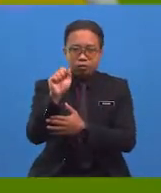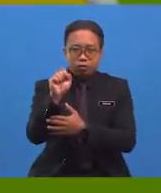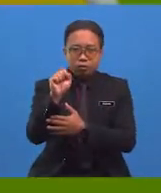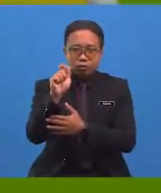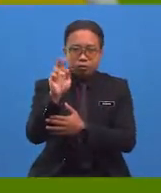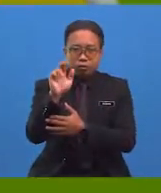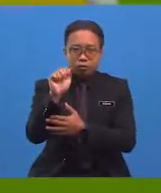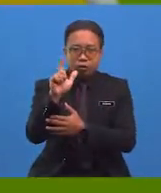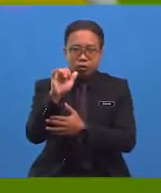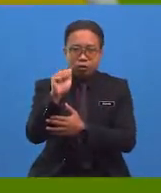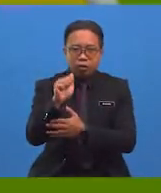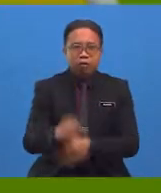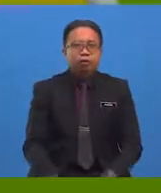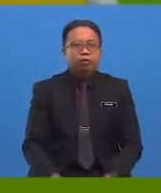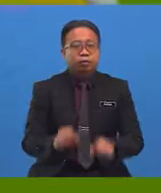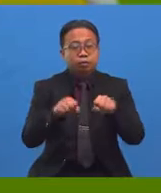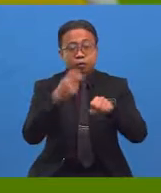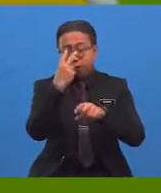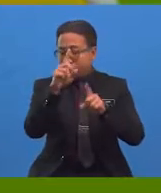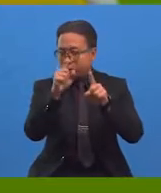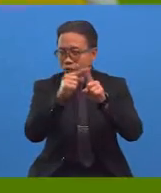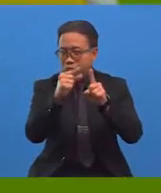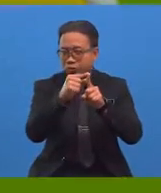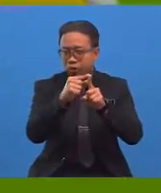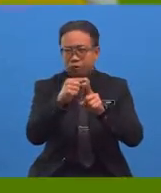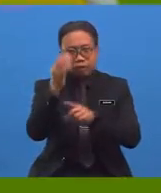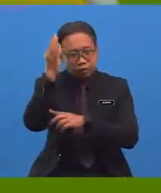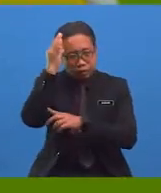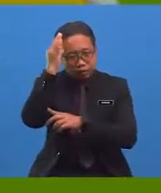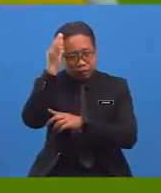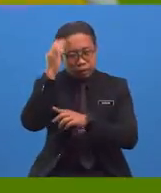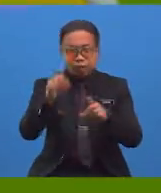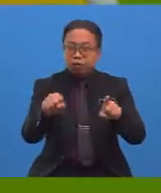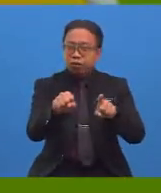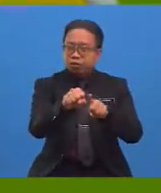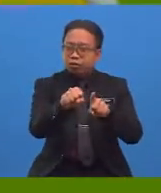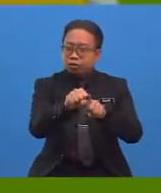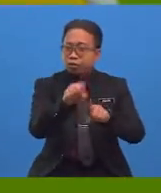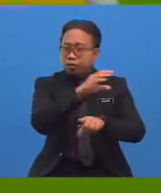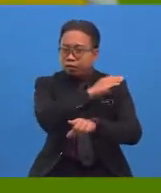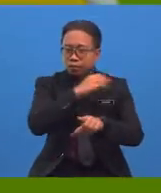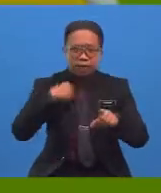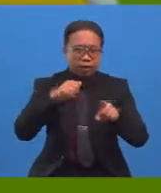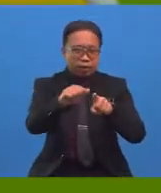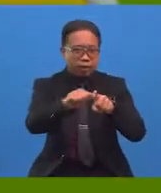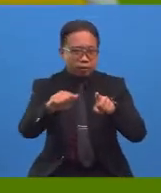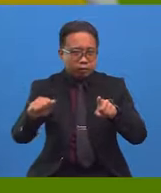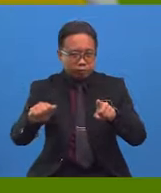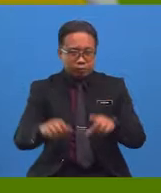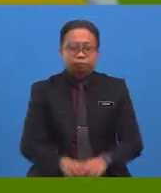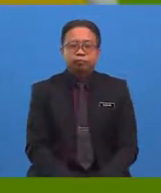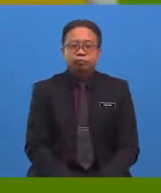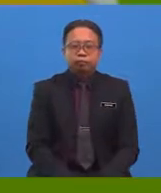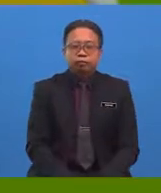are exploring, shall we look for words that we could think of its synonym and antonym? Good. Keep your